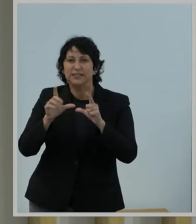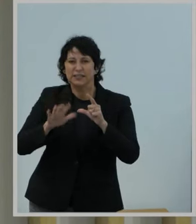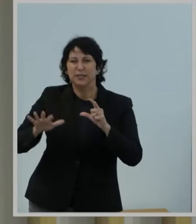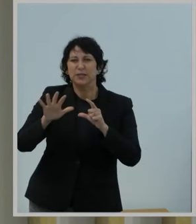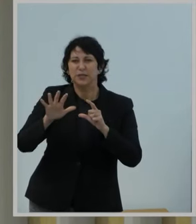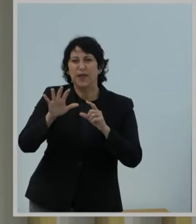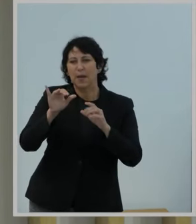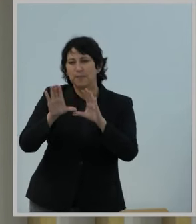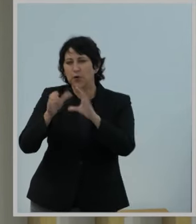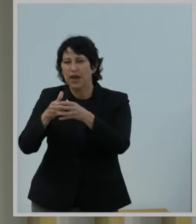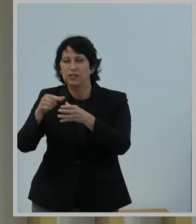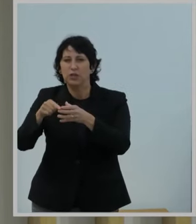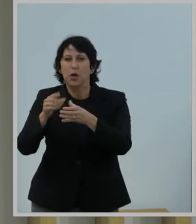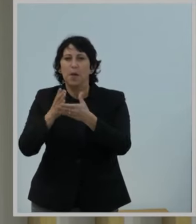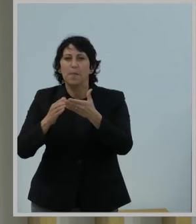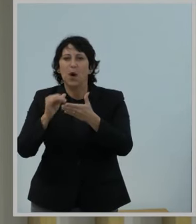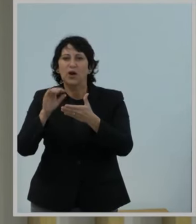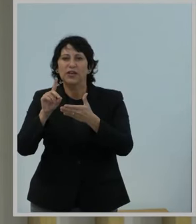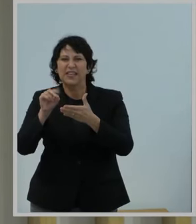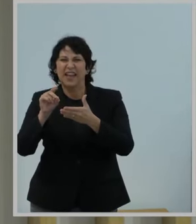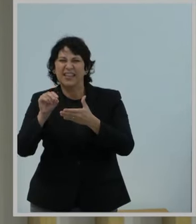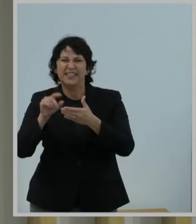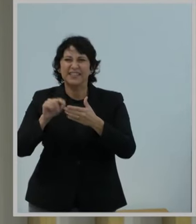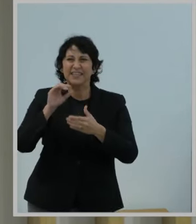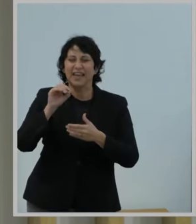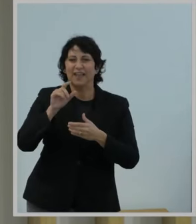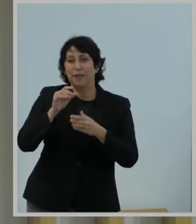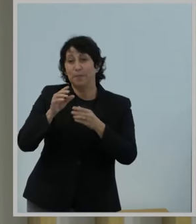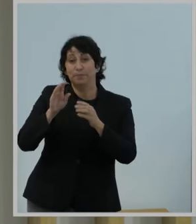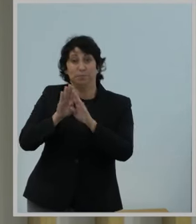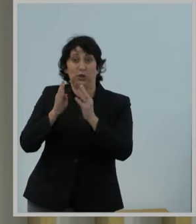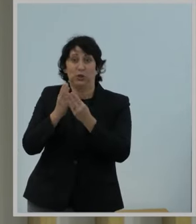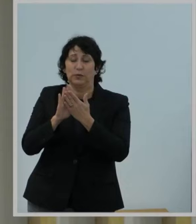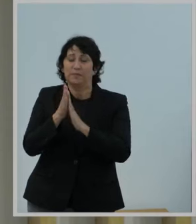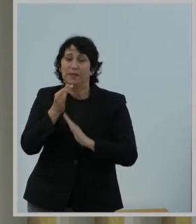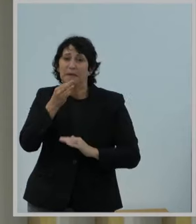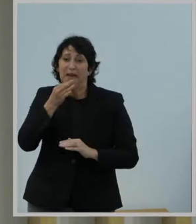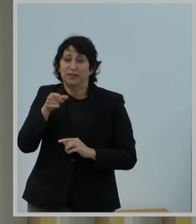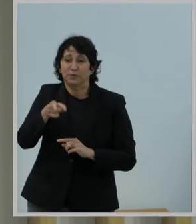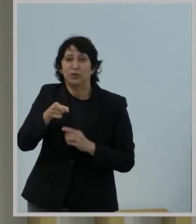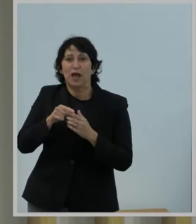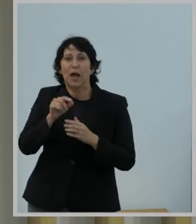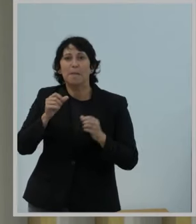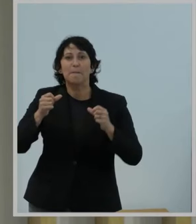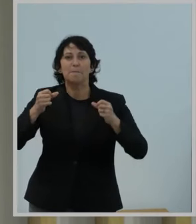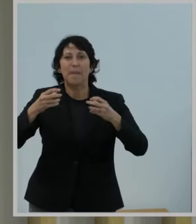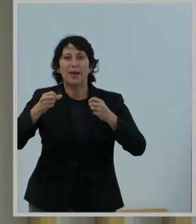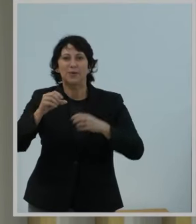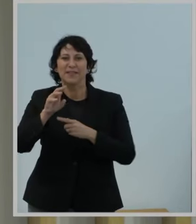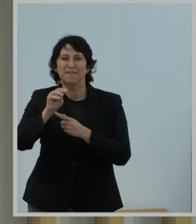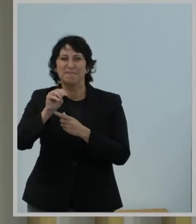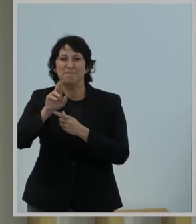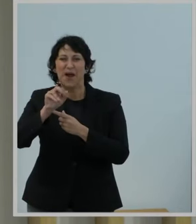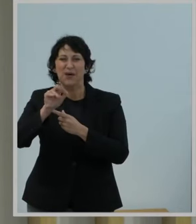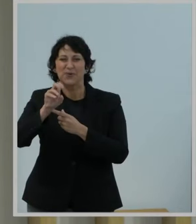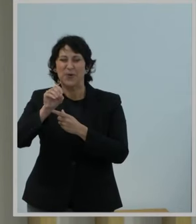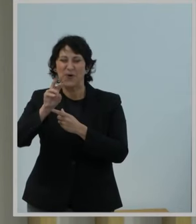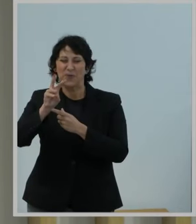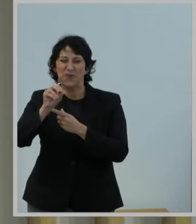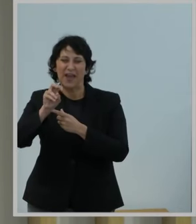reviewing Part 90 land mobile applications, and then becoming the Bureau's expert on microwave application processing.